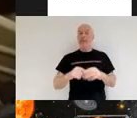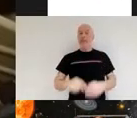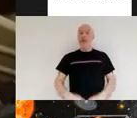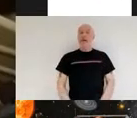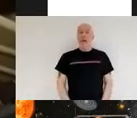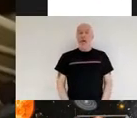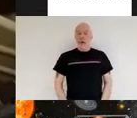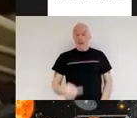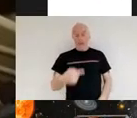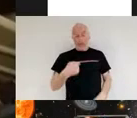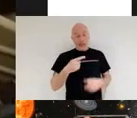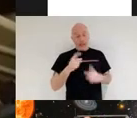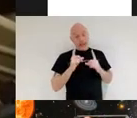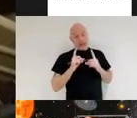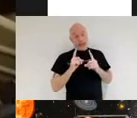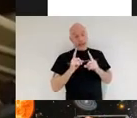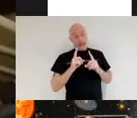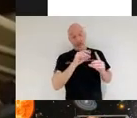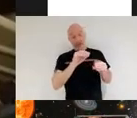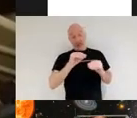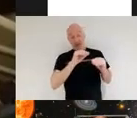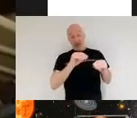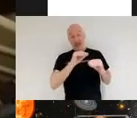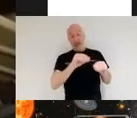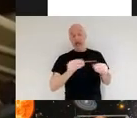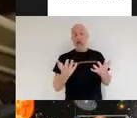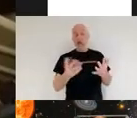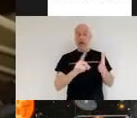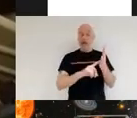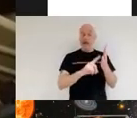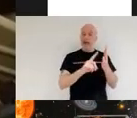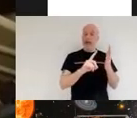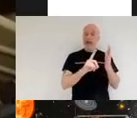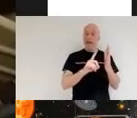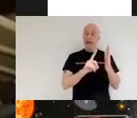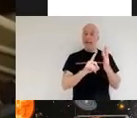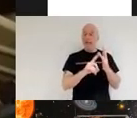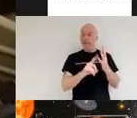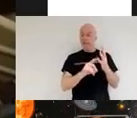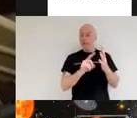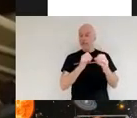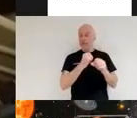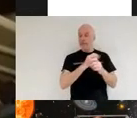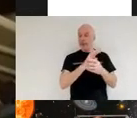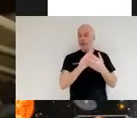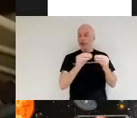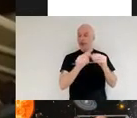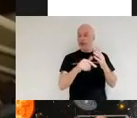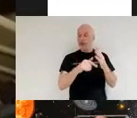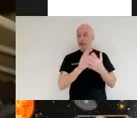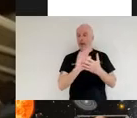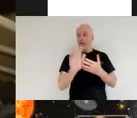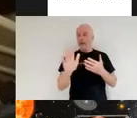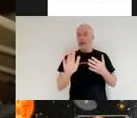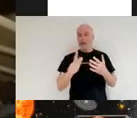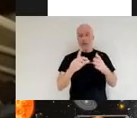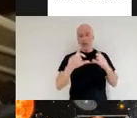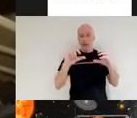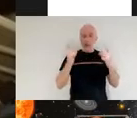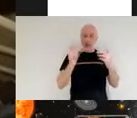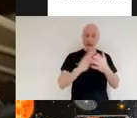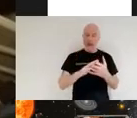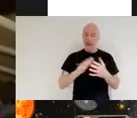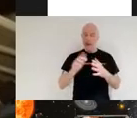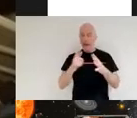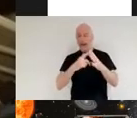course this is a course that we run with loughborough college i teach a level physics and astronomy and our students also do maths and the